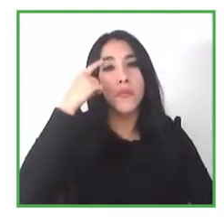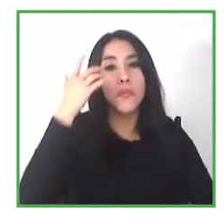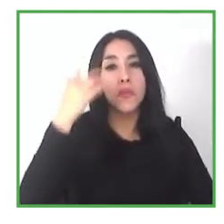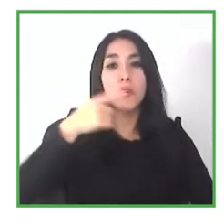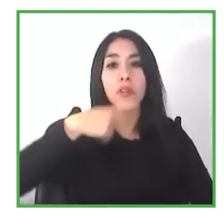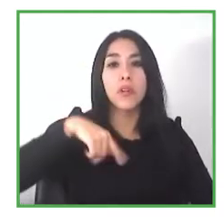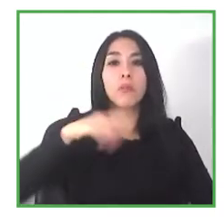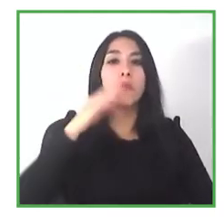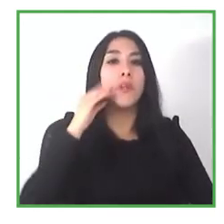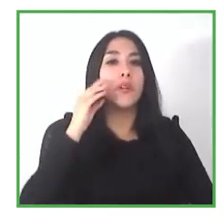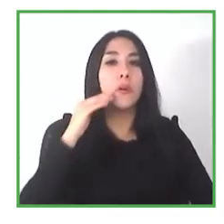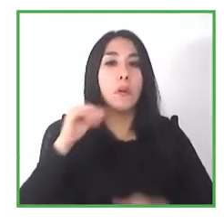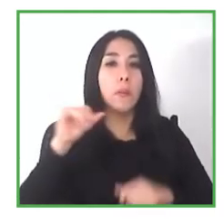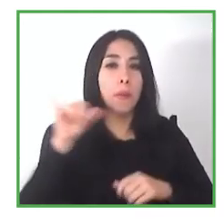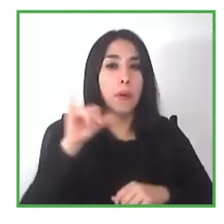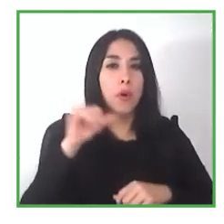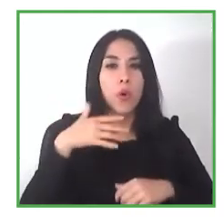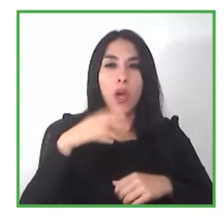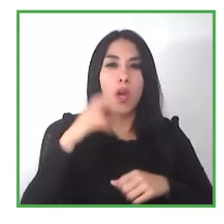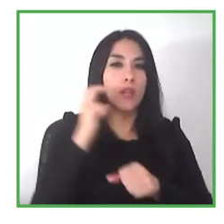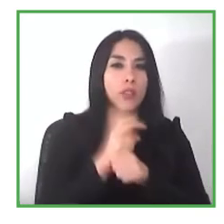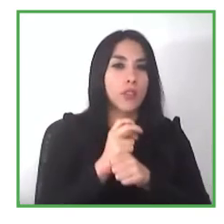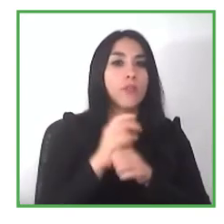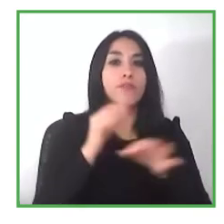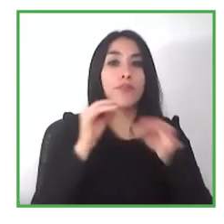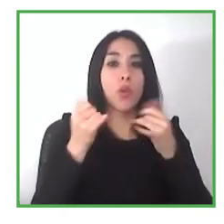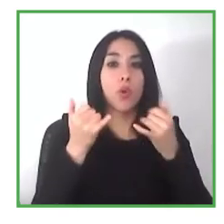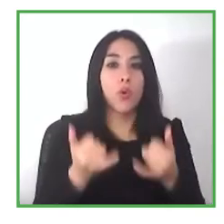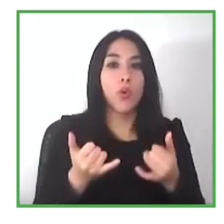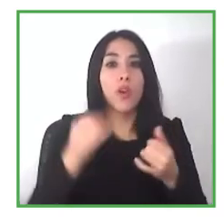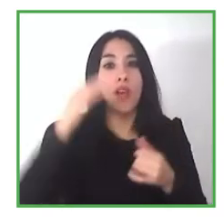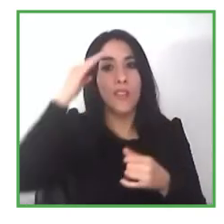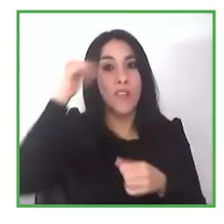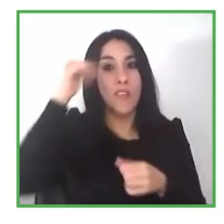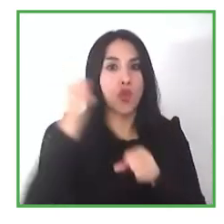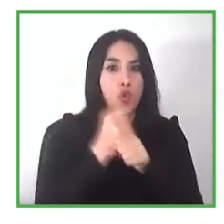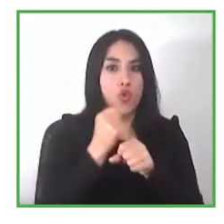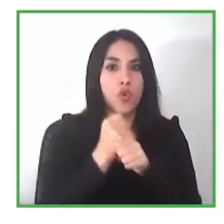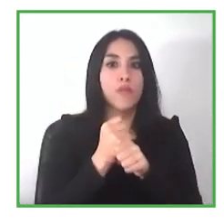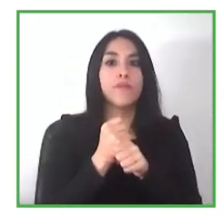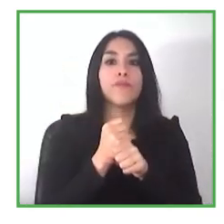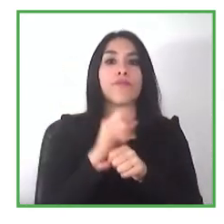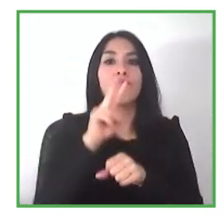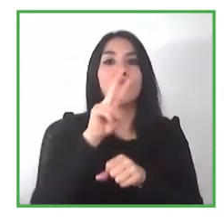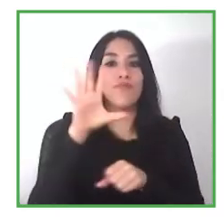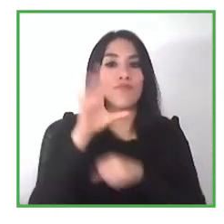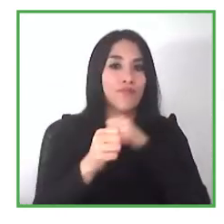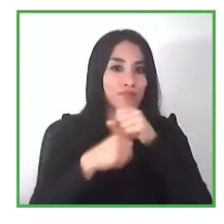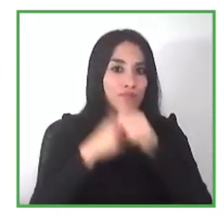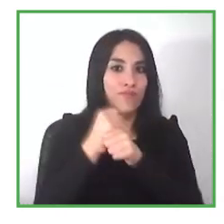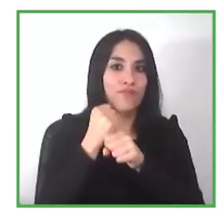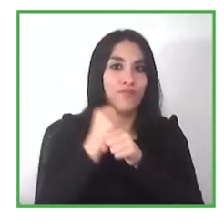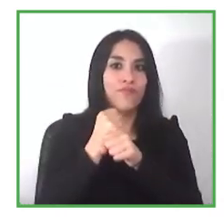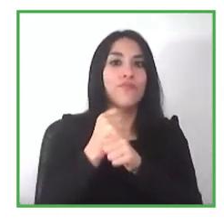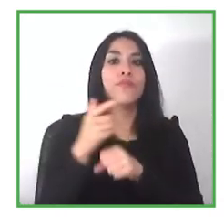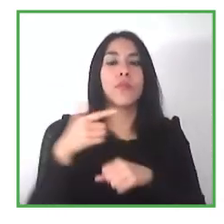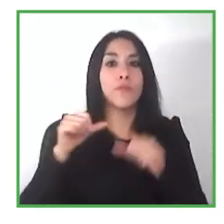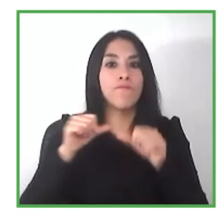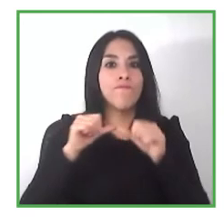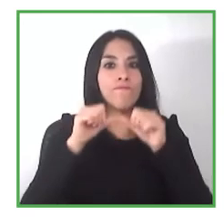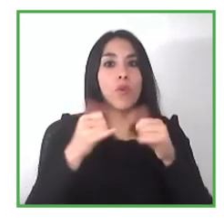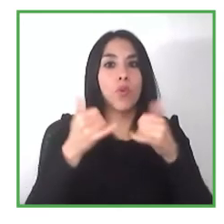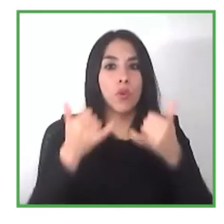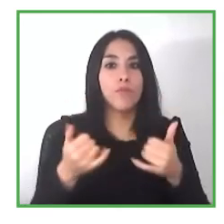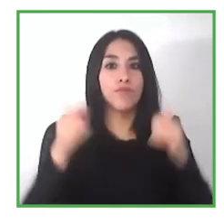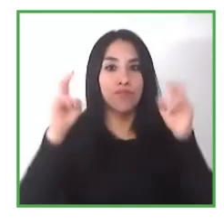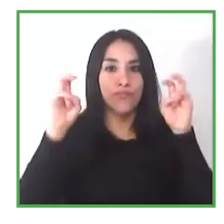worked in support and employment it are it's the same issues that come every time um with employers um it